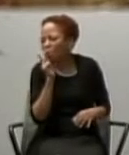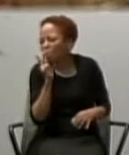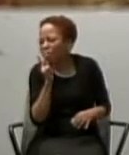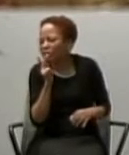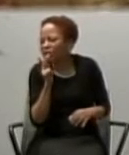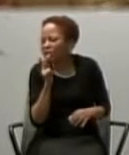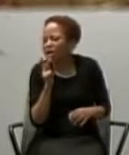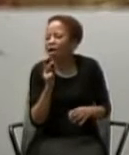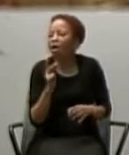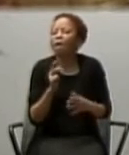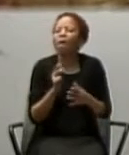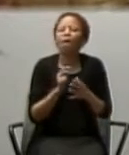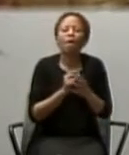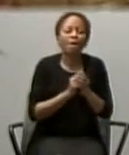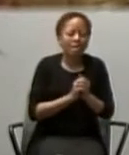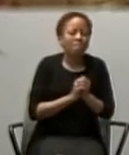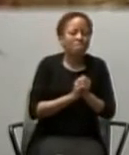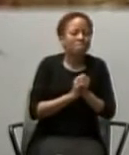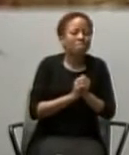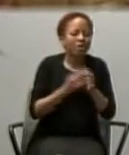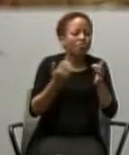to spread that gospel message.